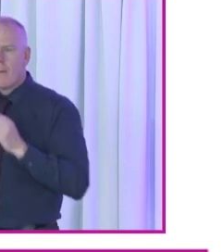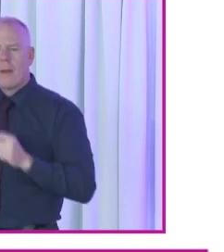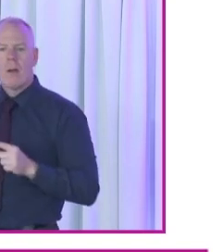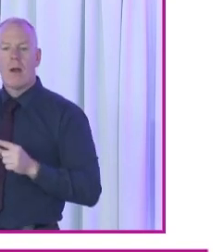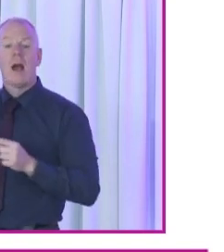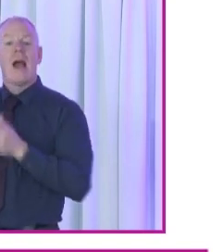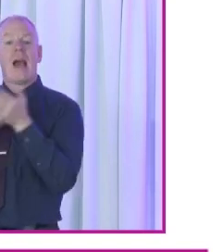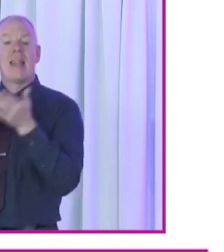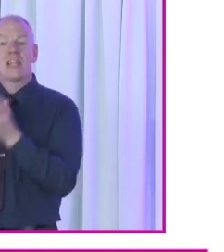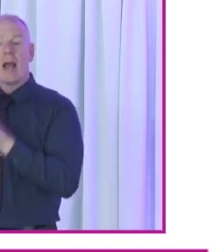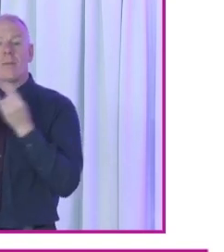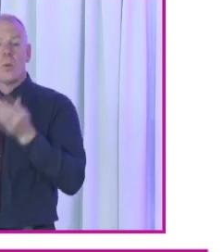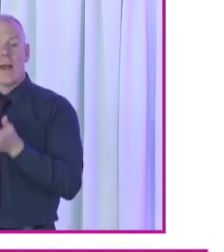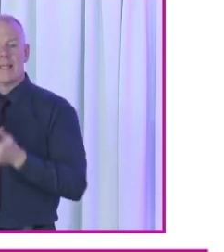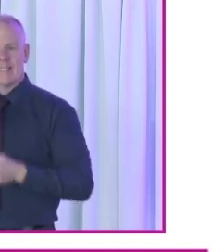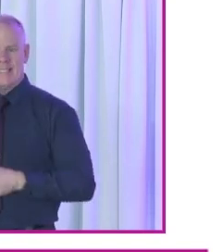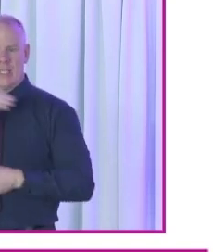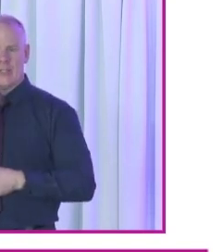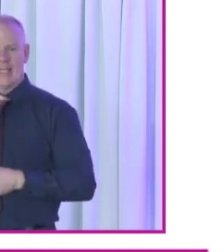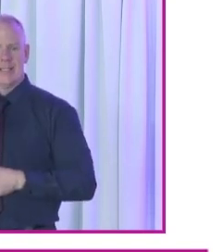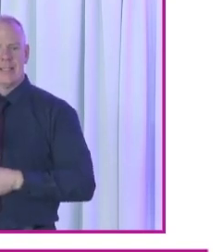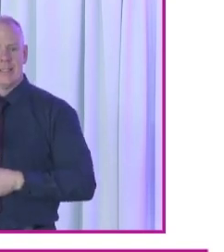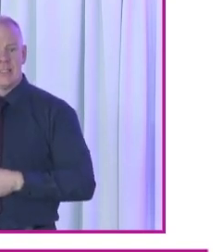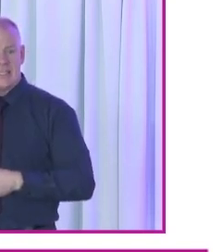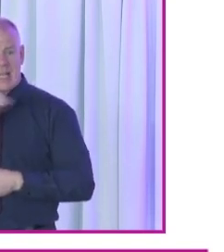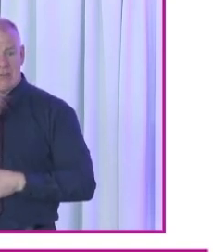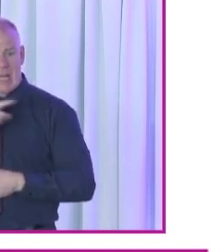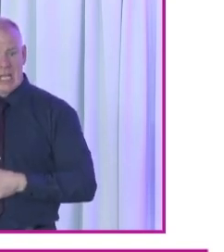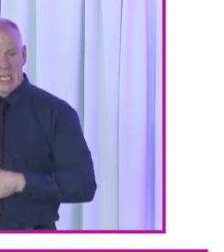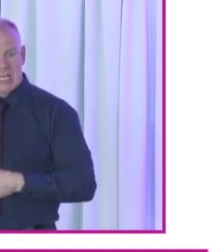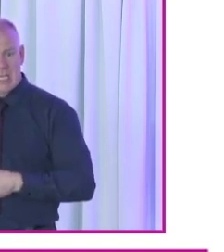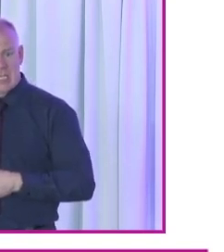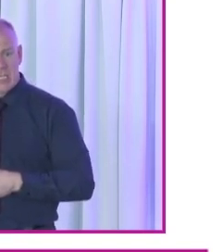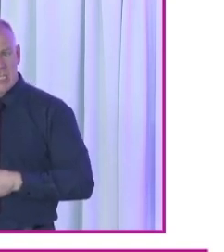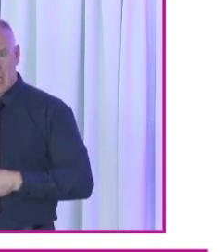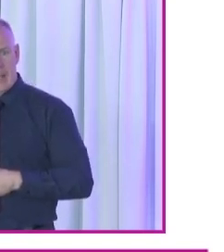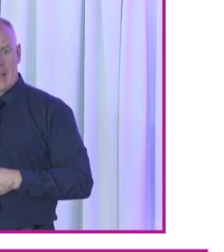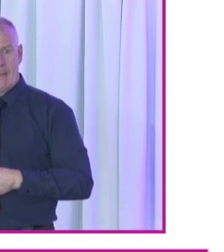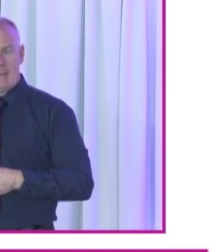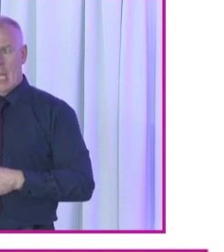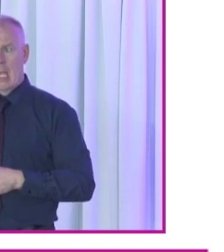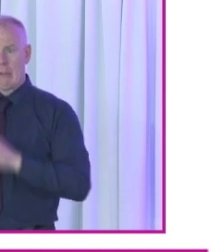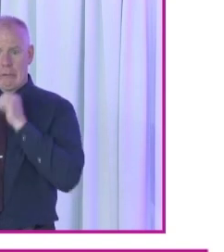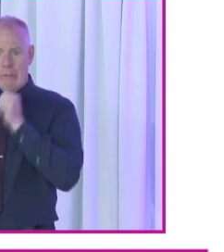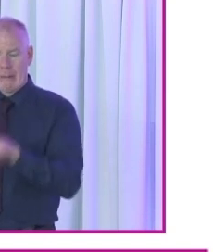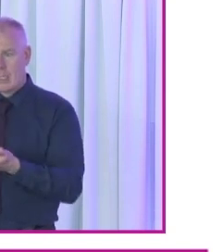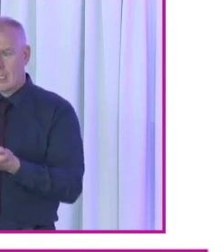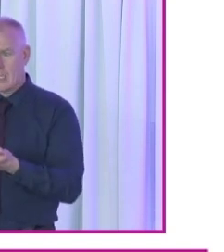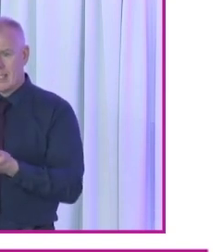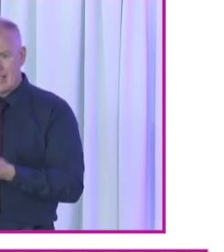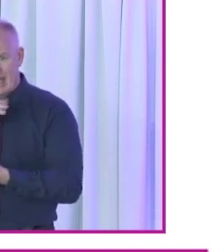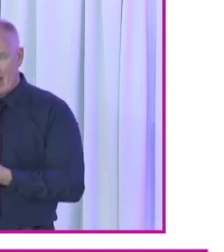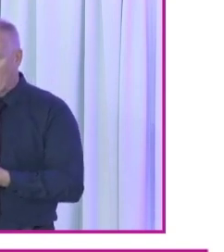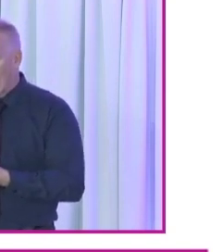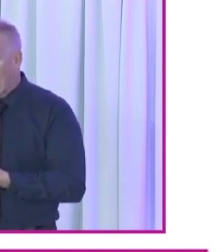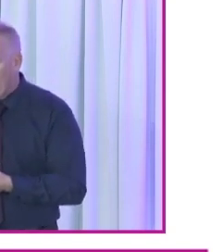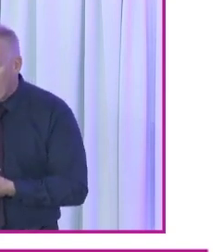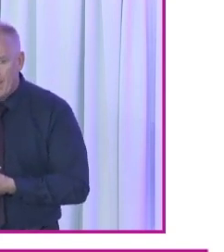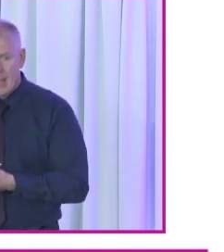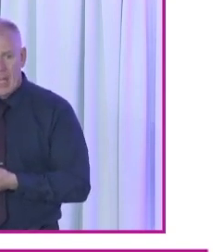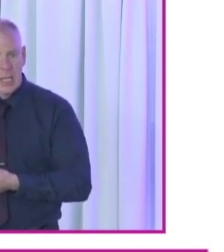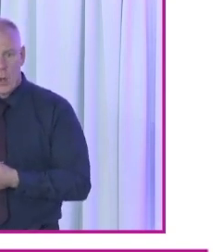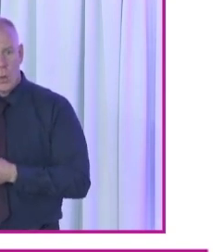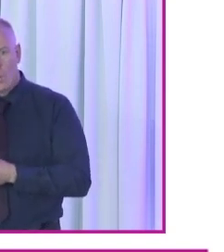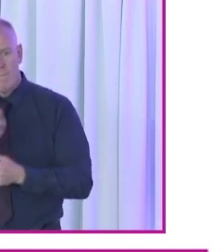it took place on a Saturday. And people didn't actually have access to the personal assistant on the Saturday. And so they